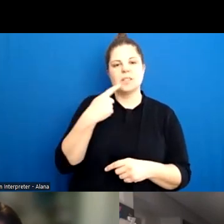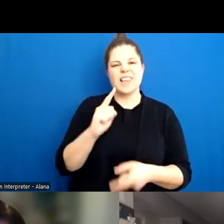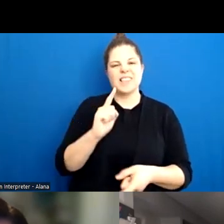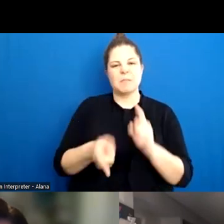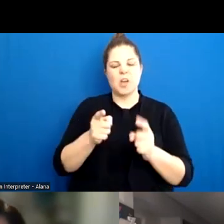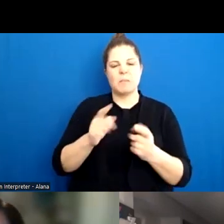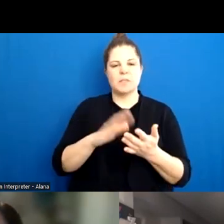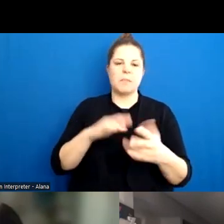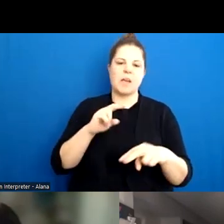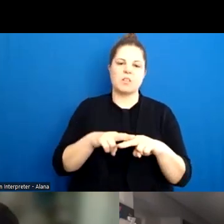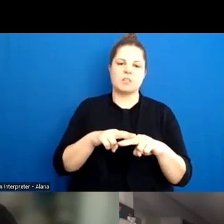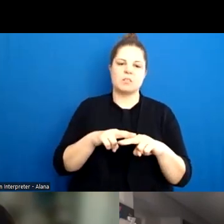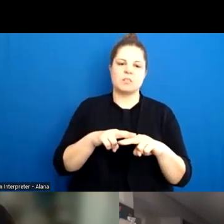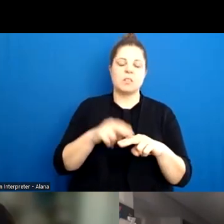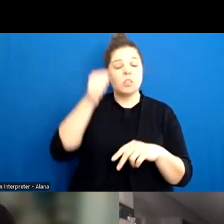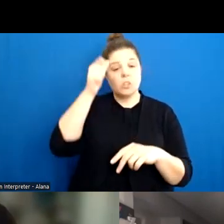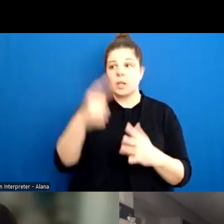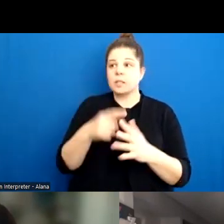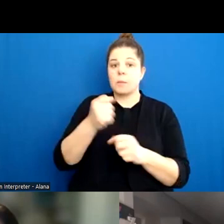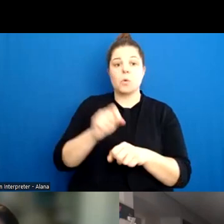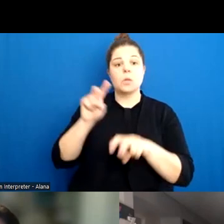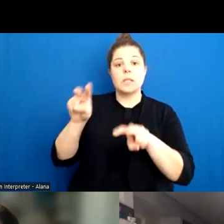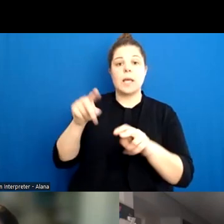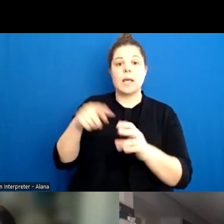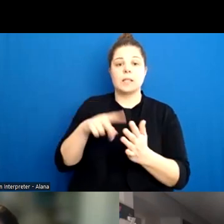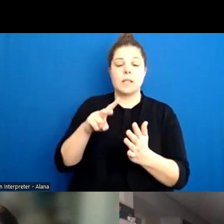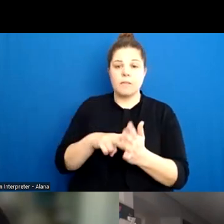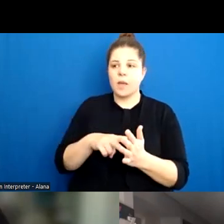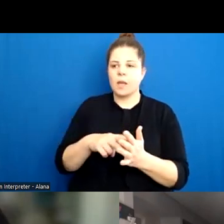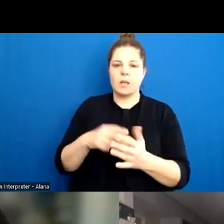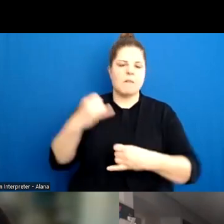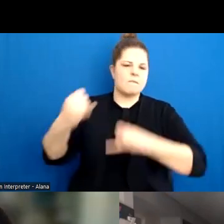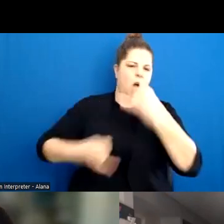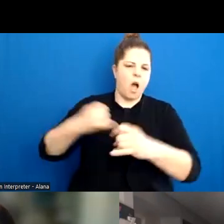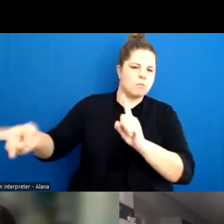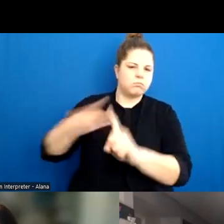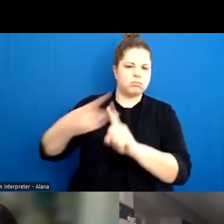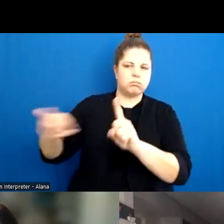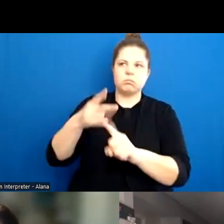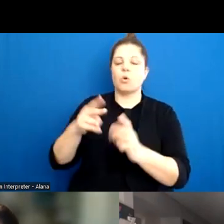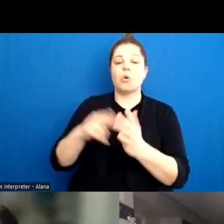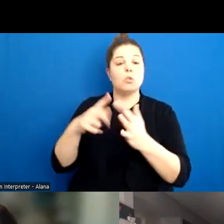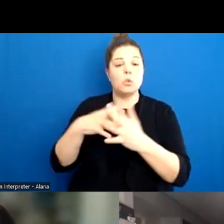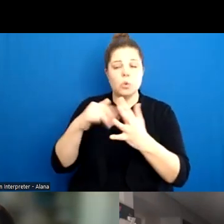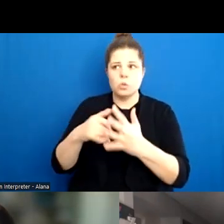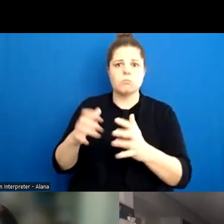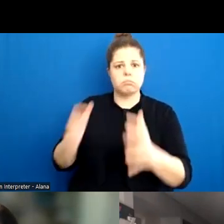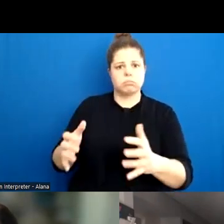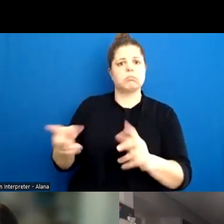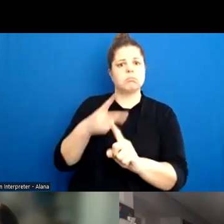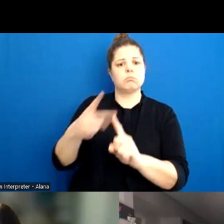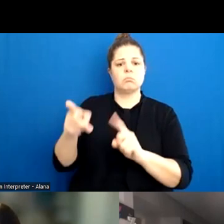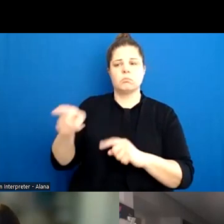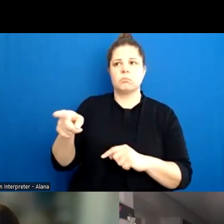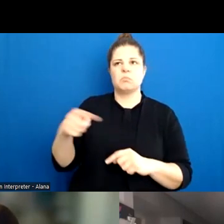see so, there's so much violence, you know, so much violence on TV shows and in the news. And we don't, we don't